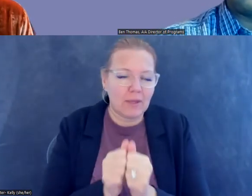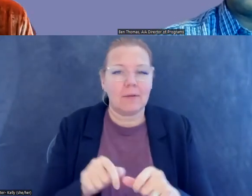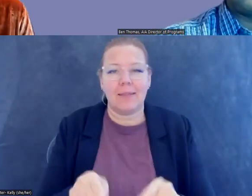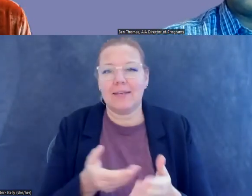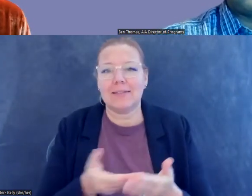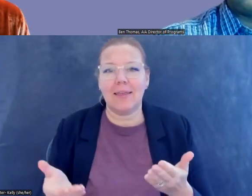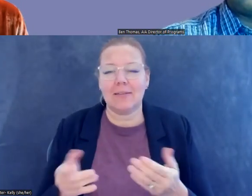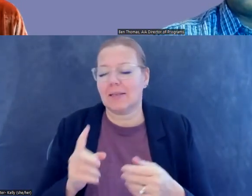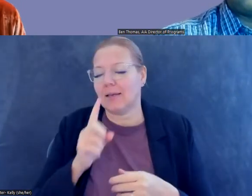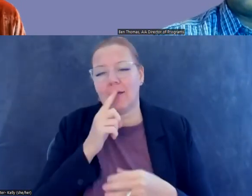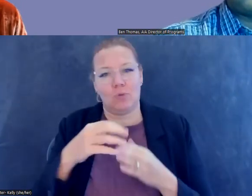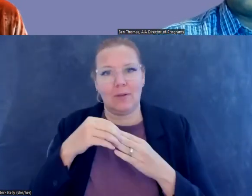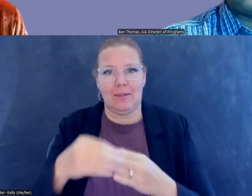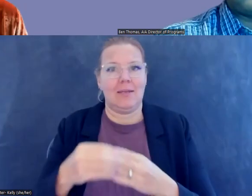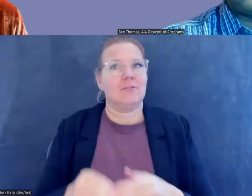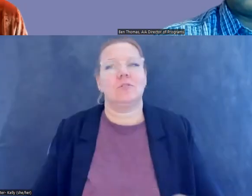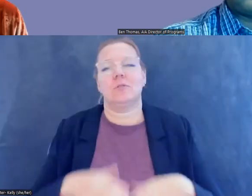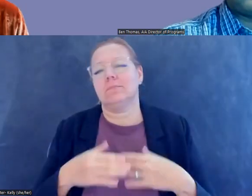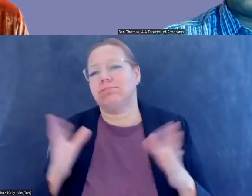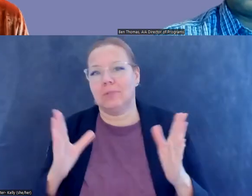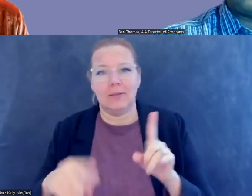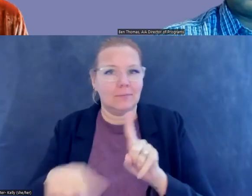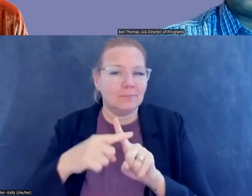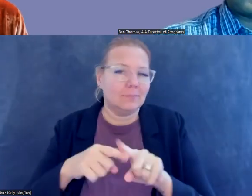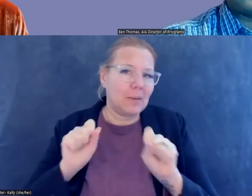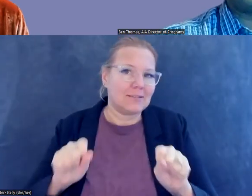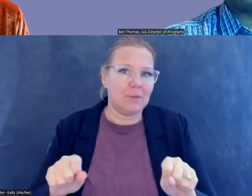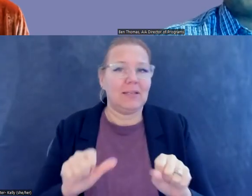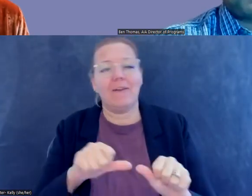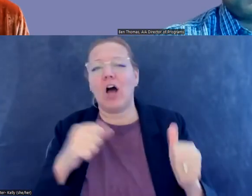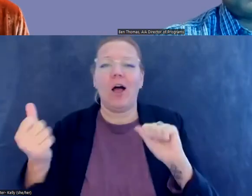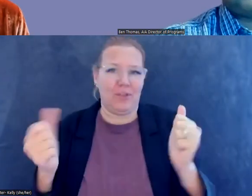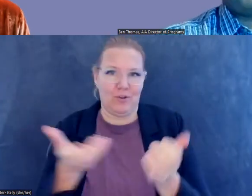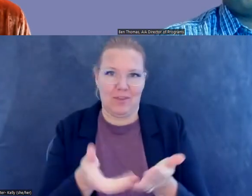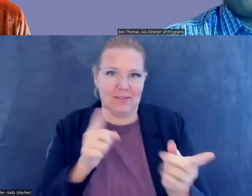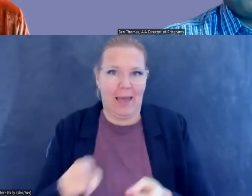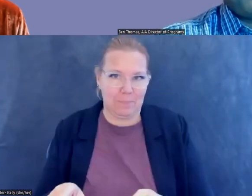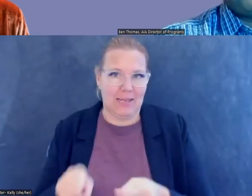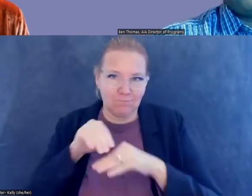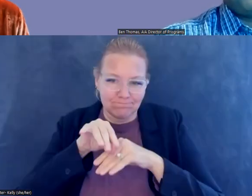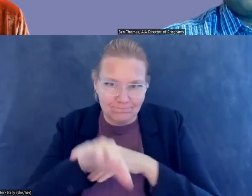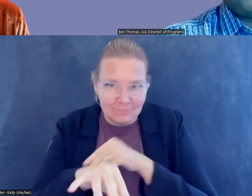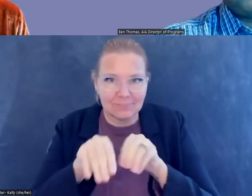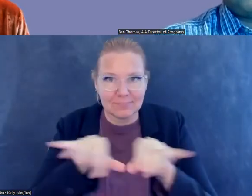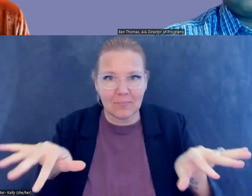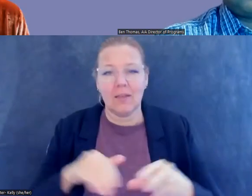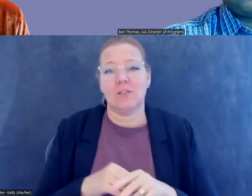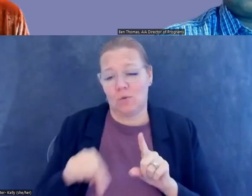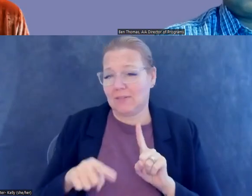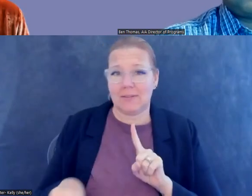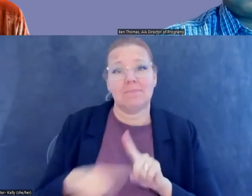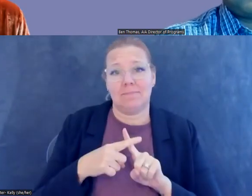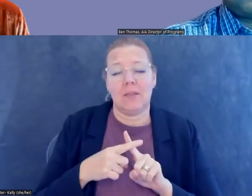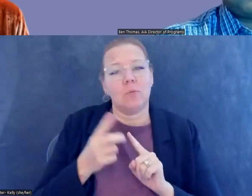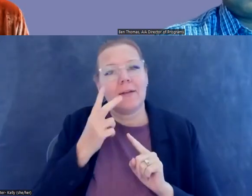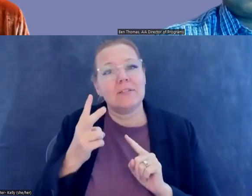then it, it leads to the possibility of other and bigger things happening. So this is a big bright spot. Um, you may have seen that